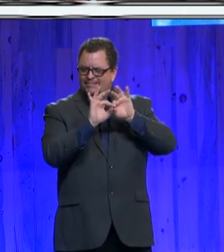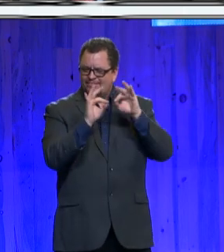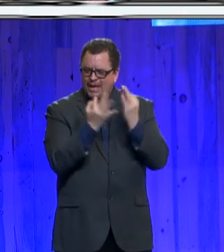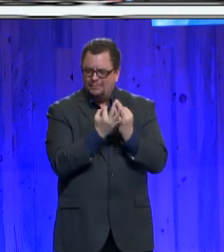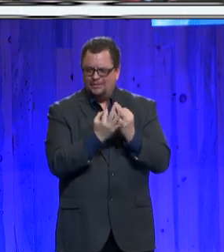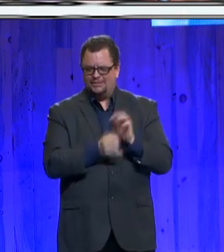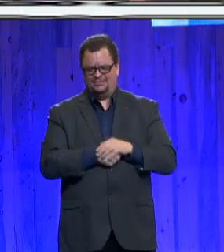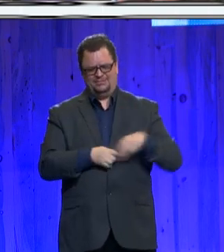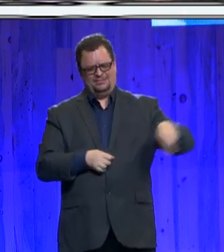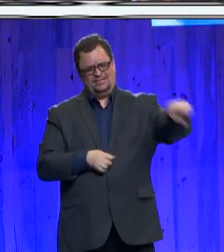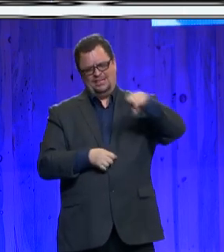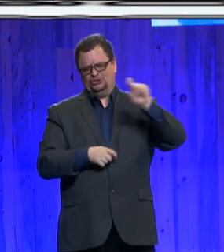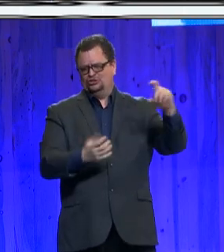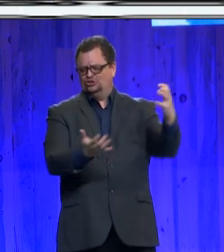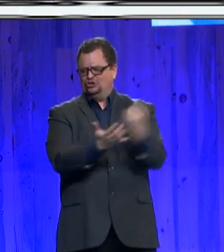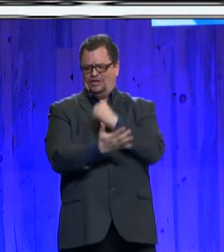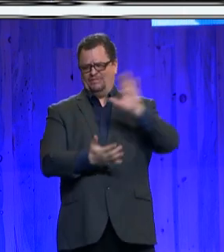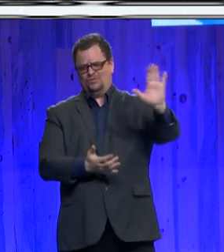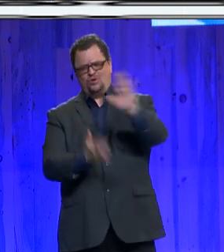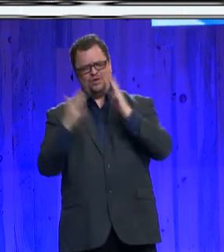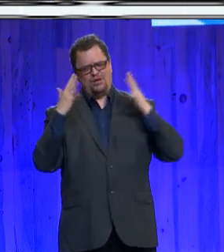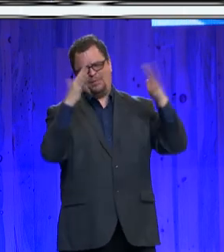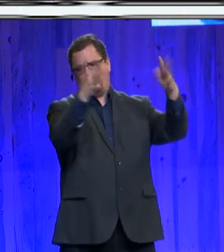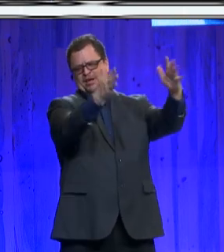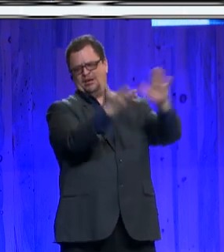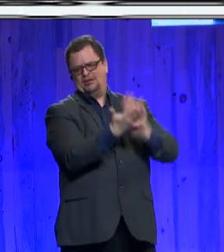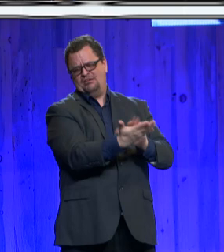round of applause. Applause